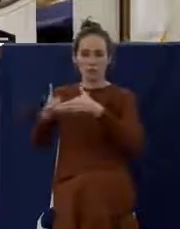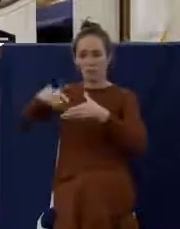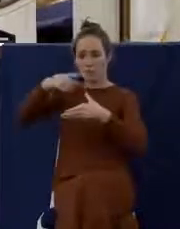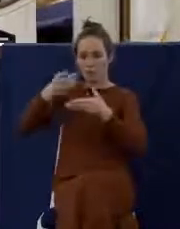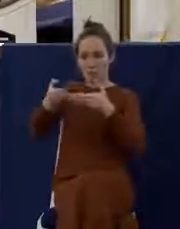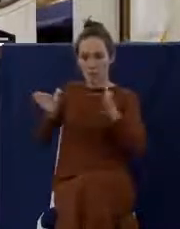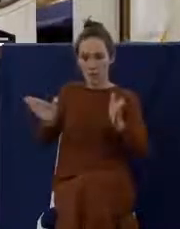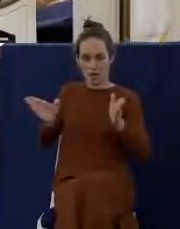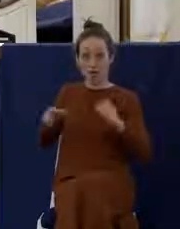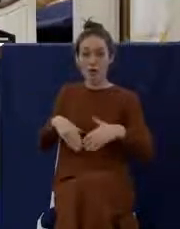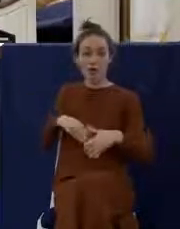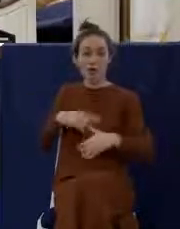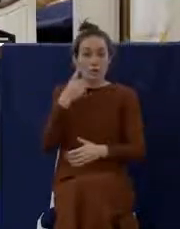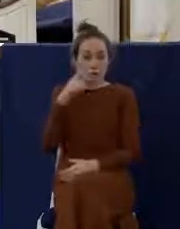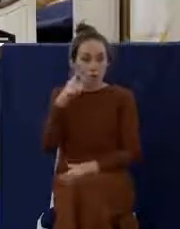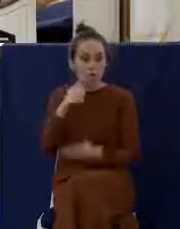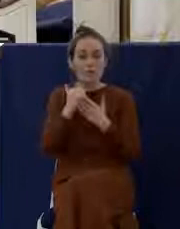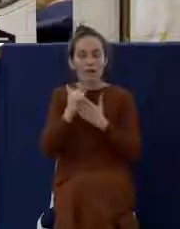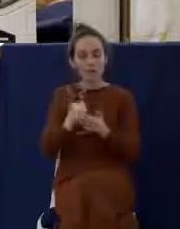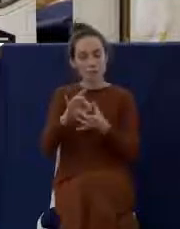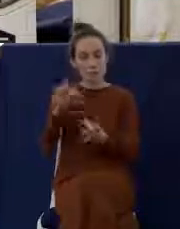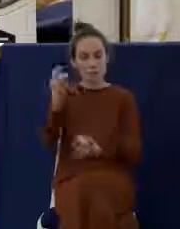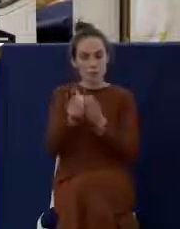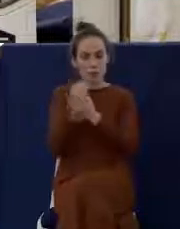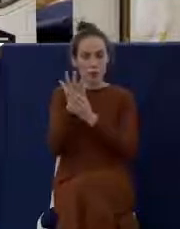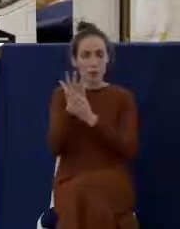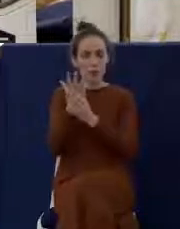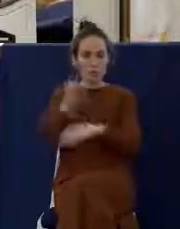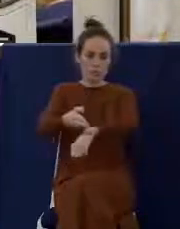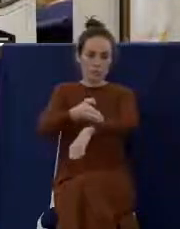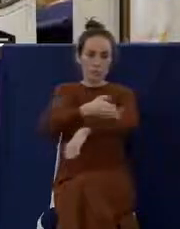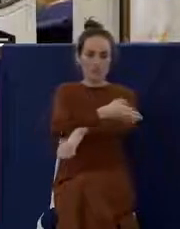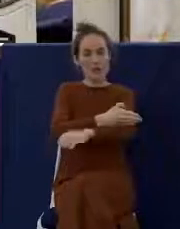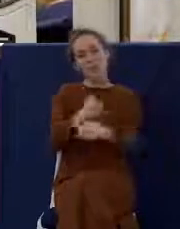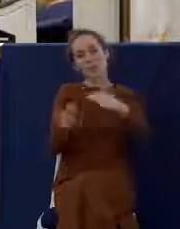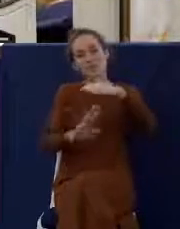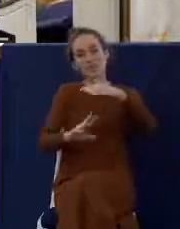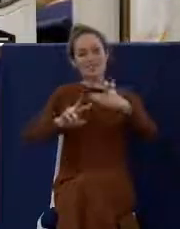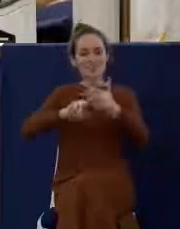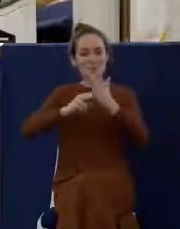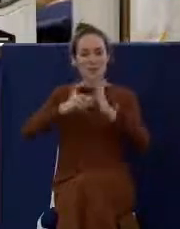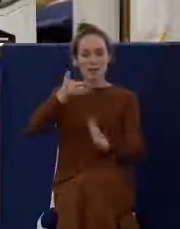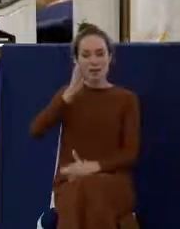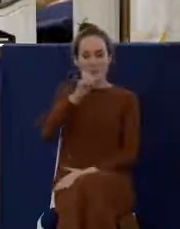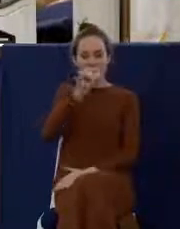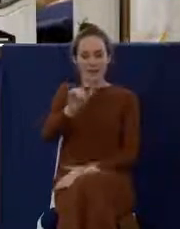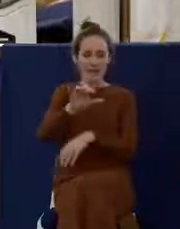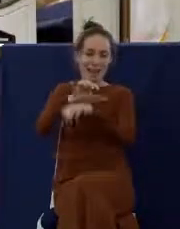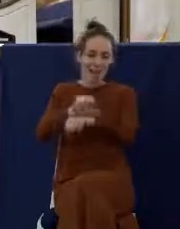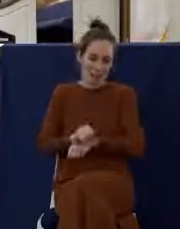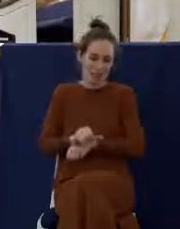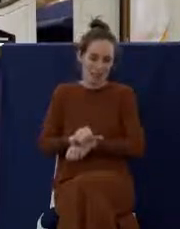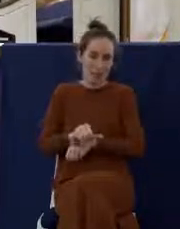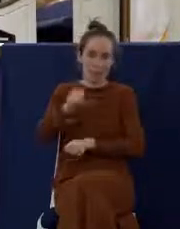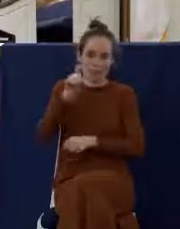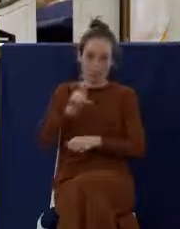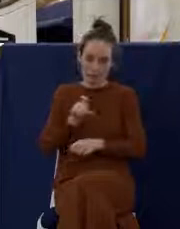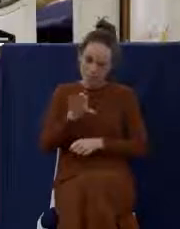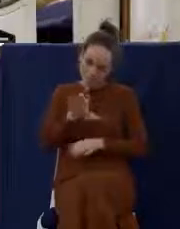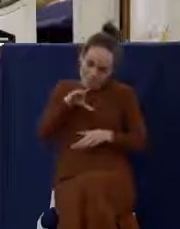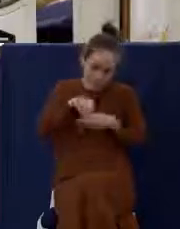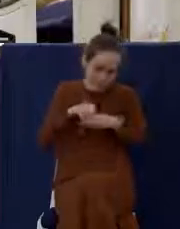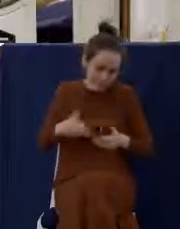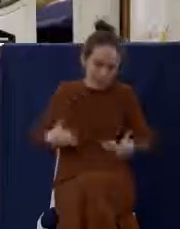help us promote spiritual growth in our life. And basically, there are godly habits that we have to instill in our own life as we